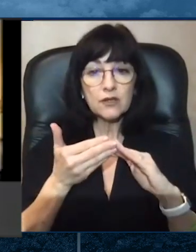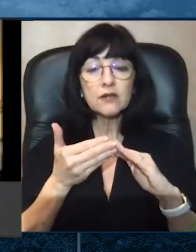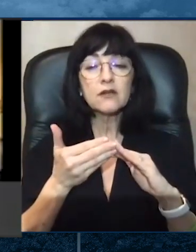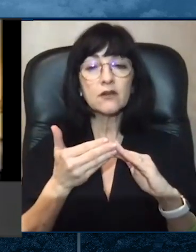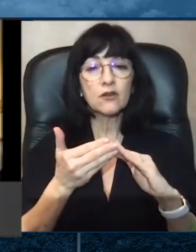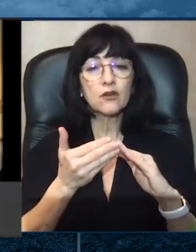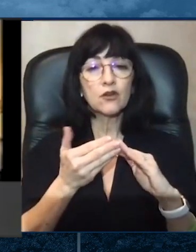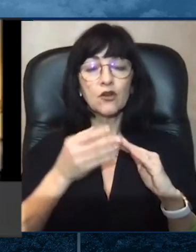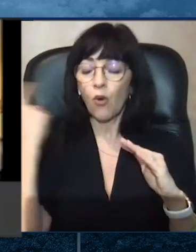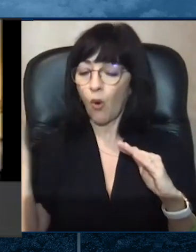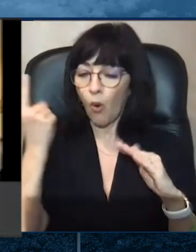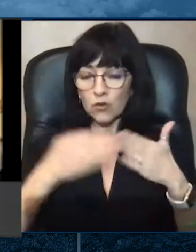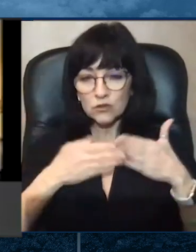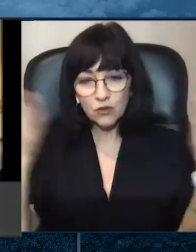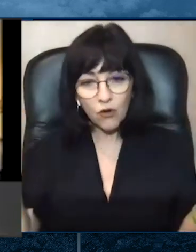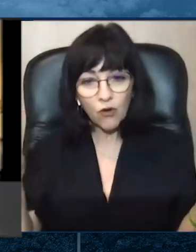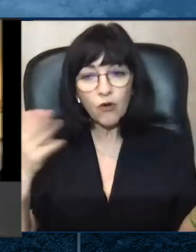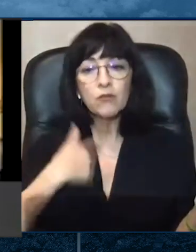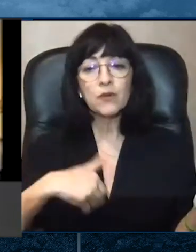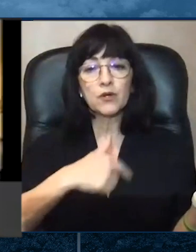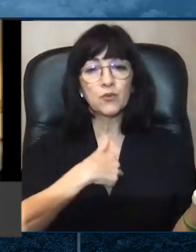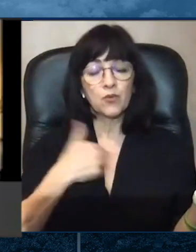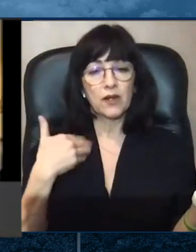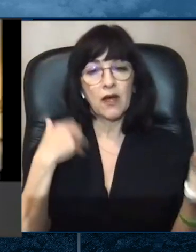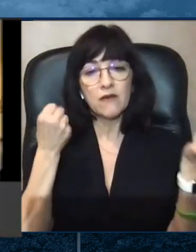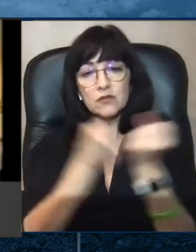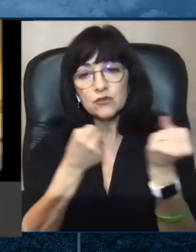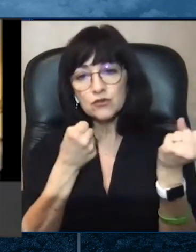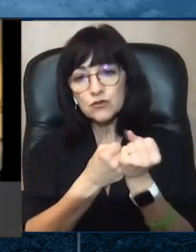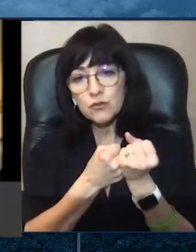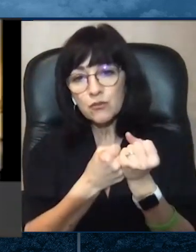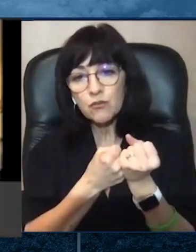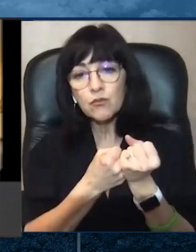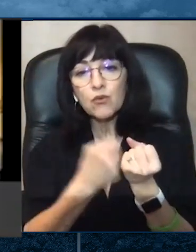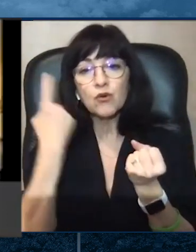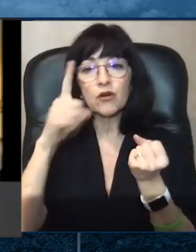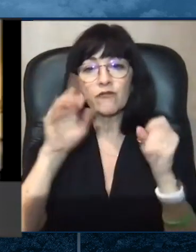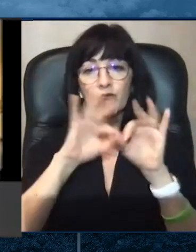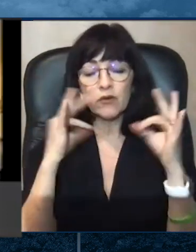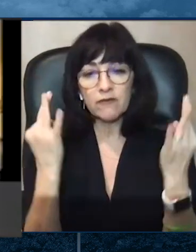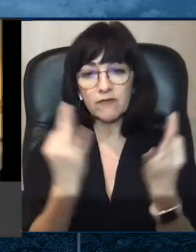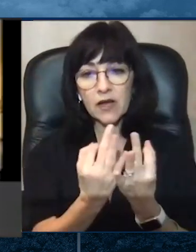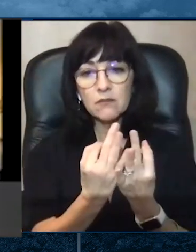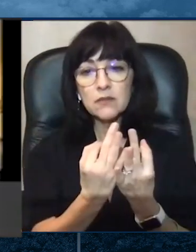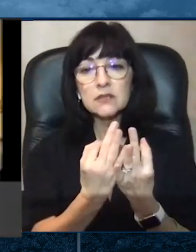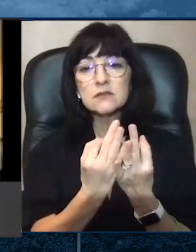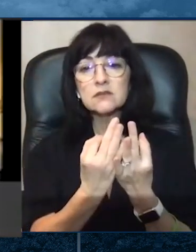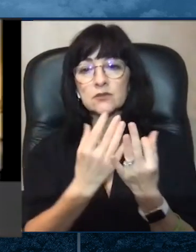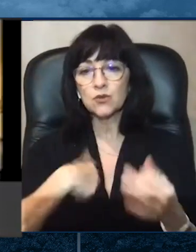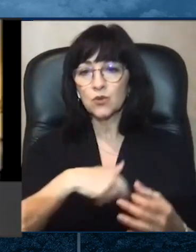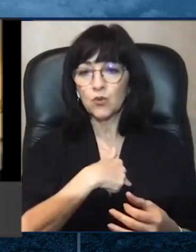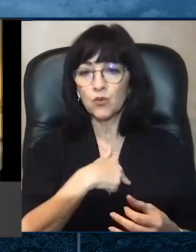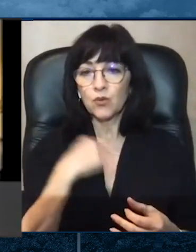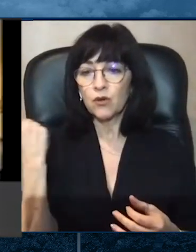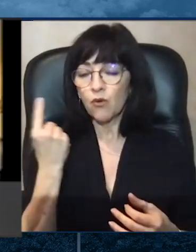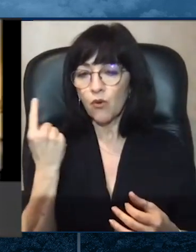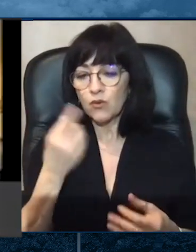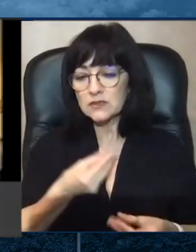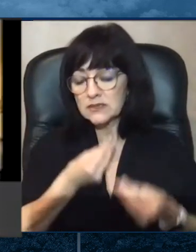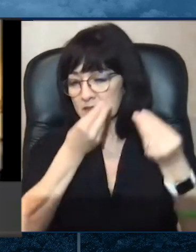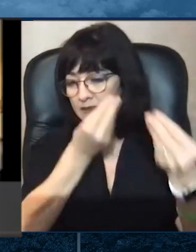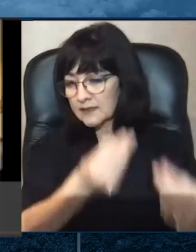familias que ofrecemos alimentos de emergencia y la mitigación de crisis para los